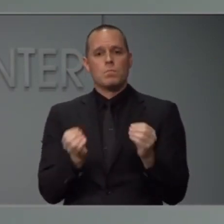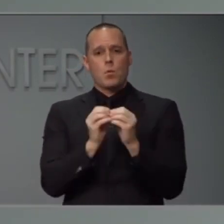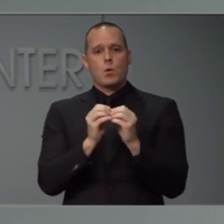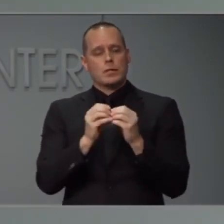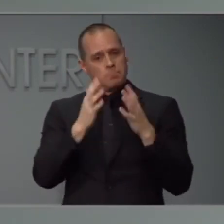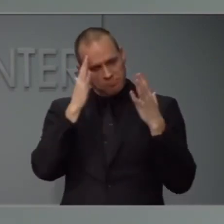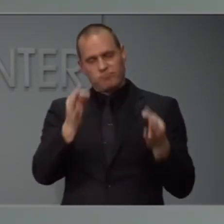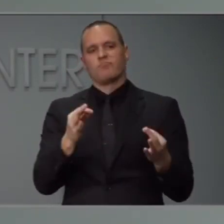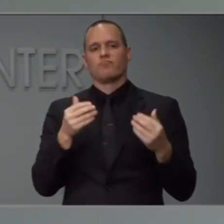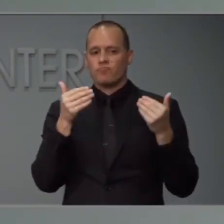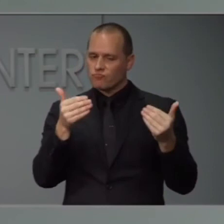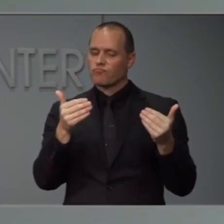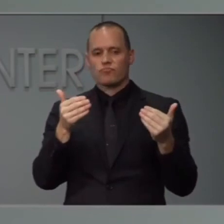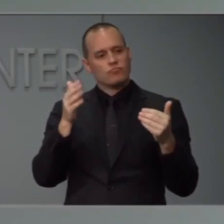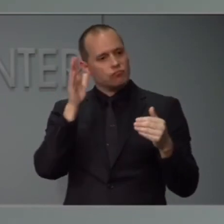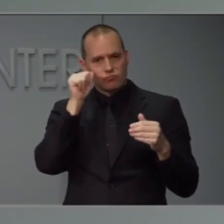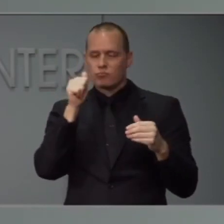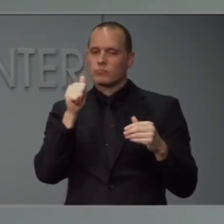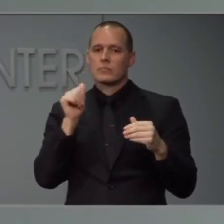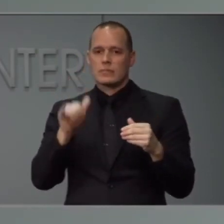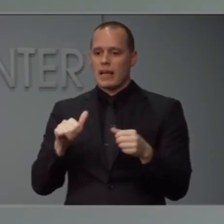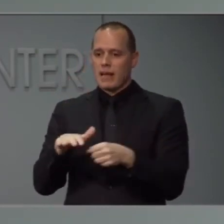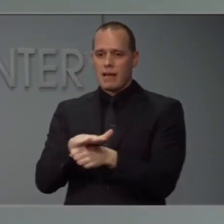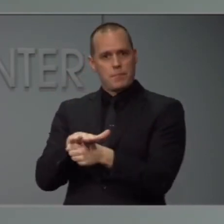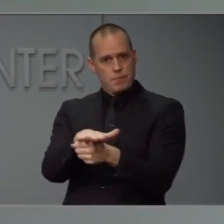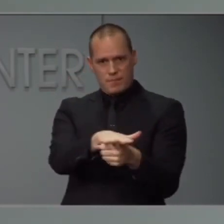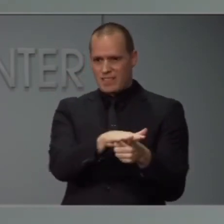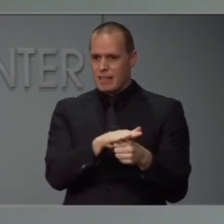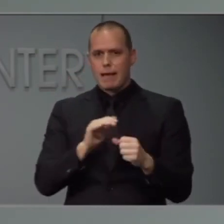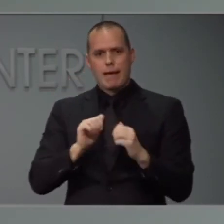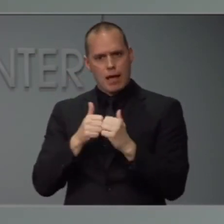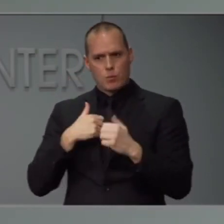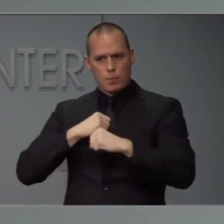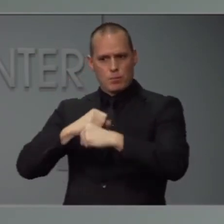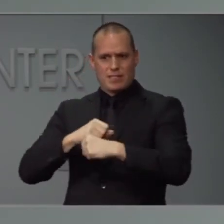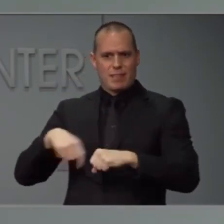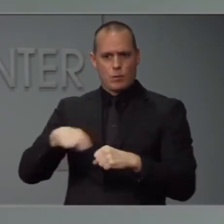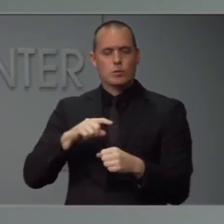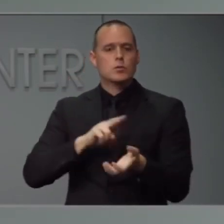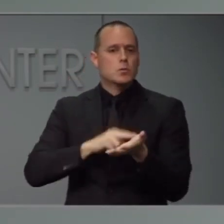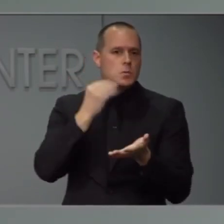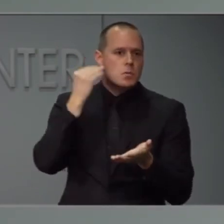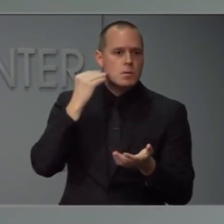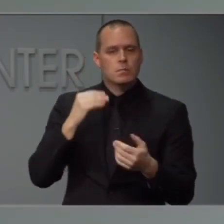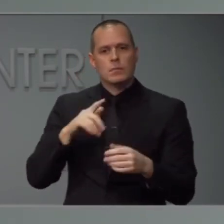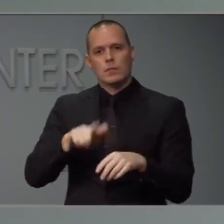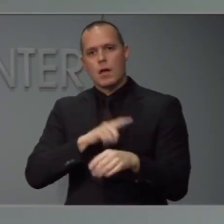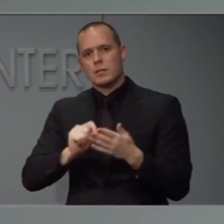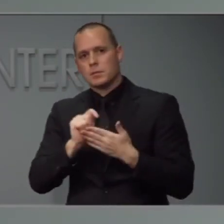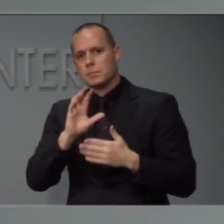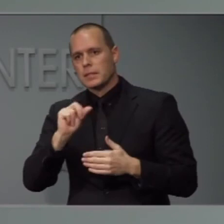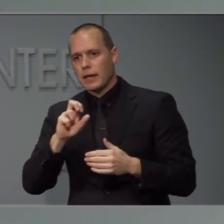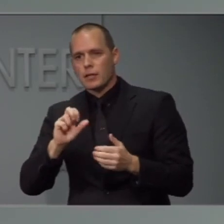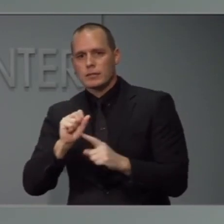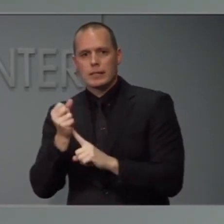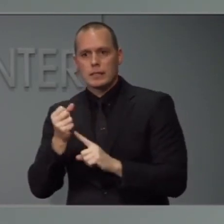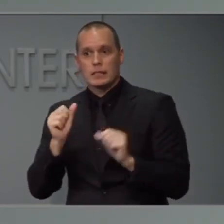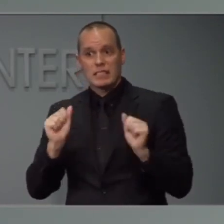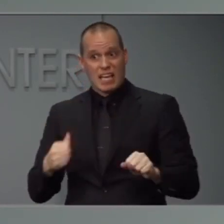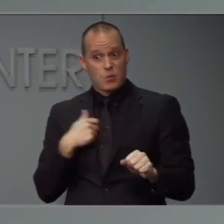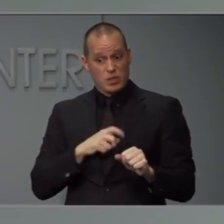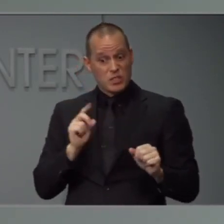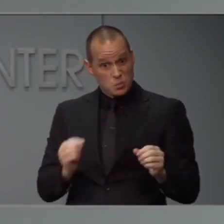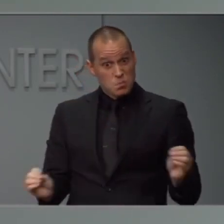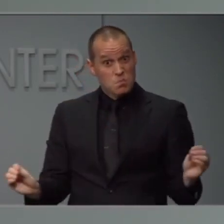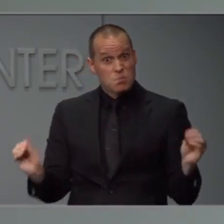vulnerable settings, those long-term care facilities, our nursing homes and others. Is there even more we can do? So I know our